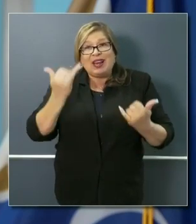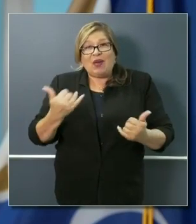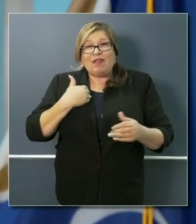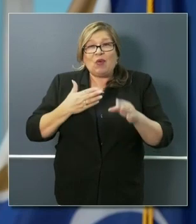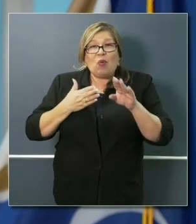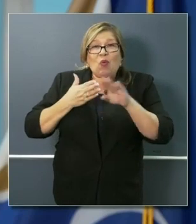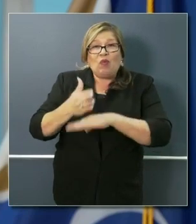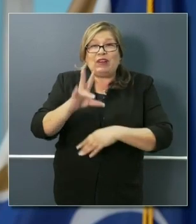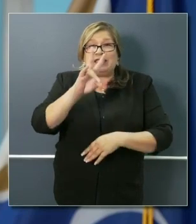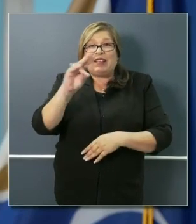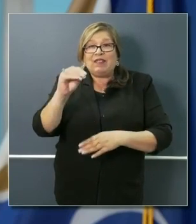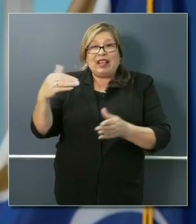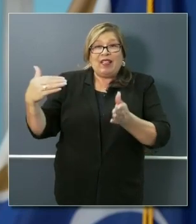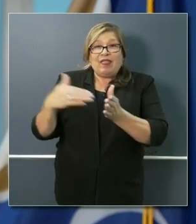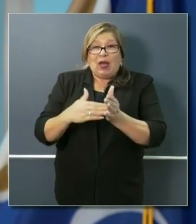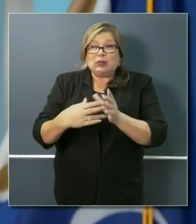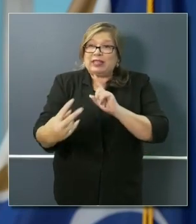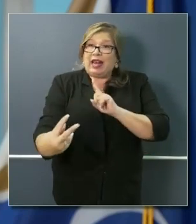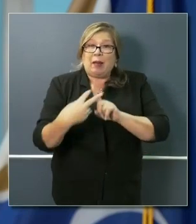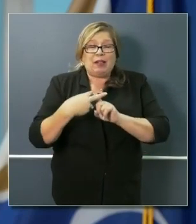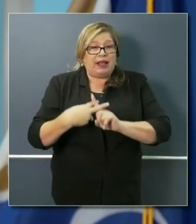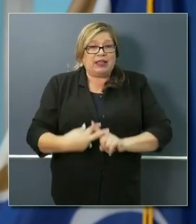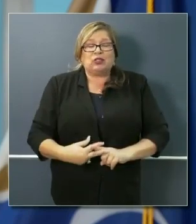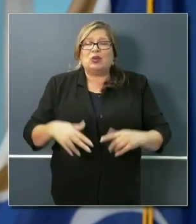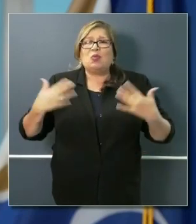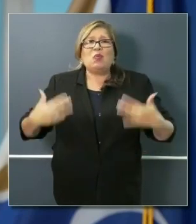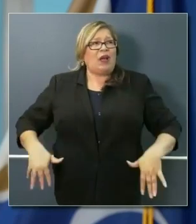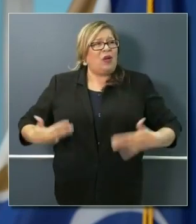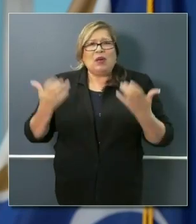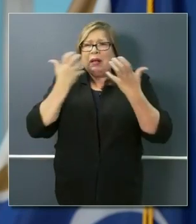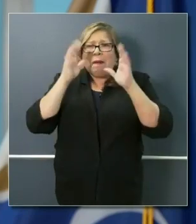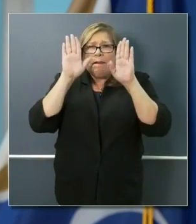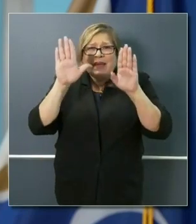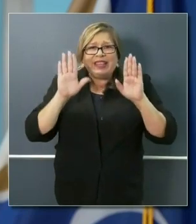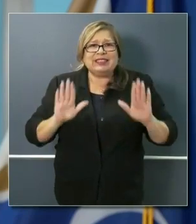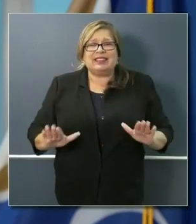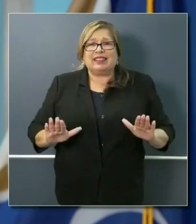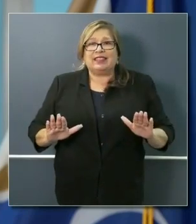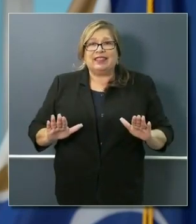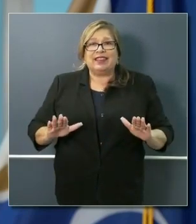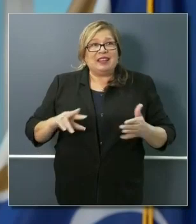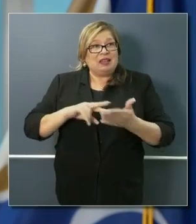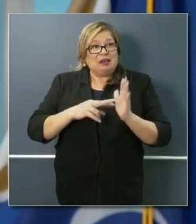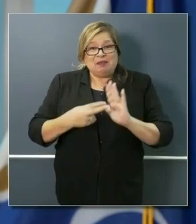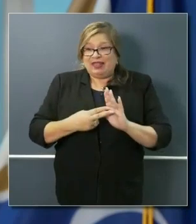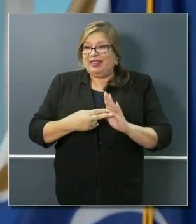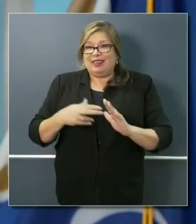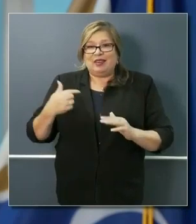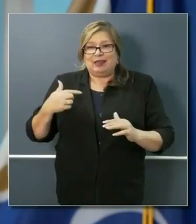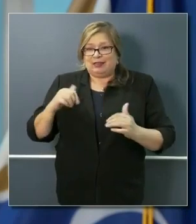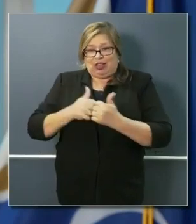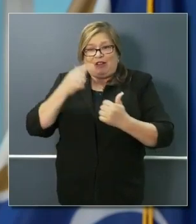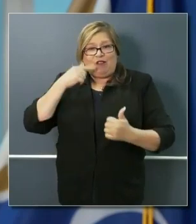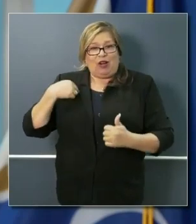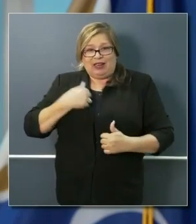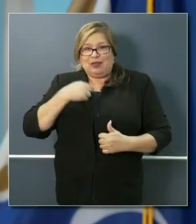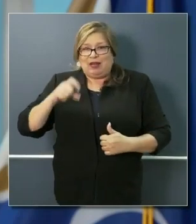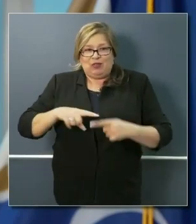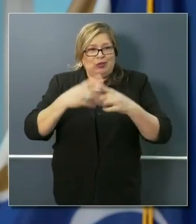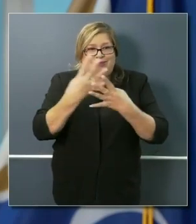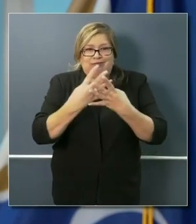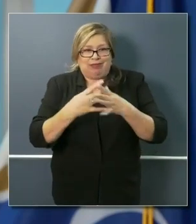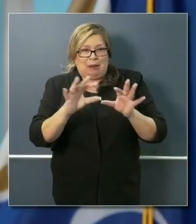applications. It's just extraordinary. The most difficult part for us is going to be triaging all of these applications,